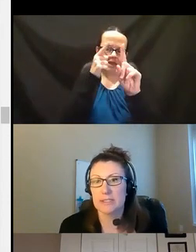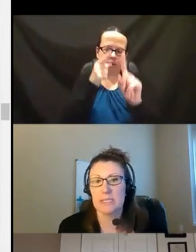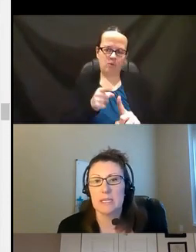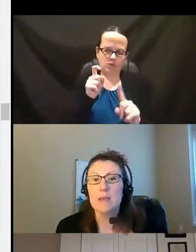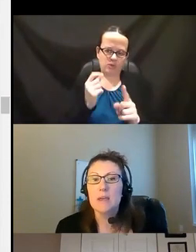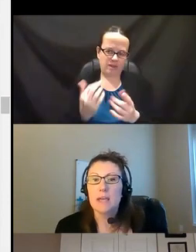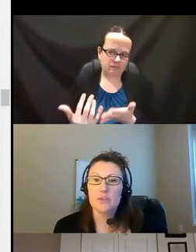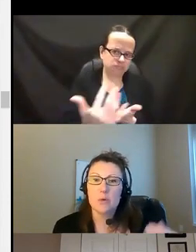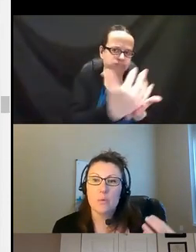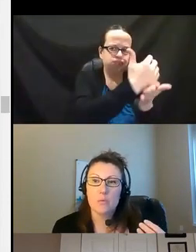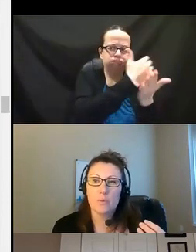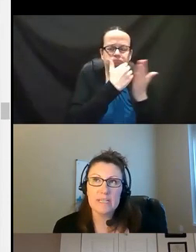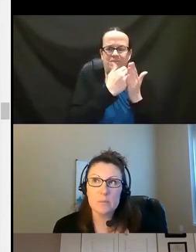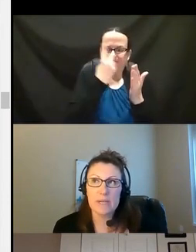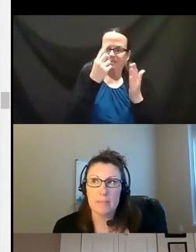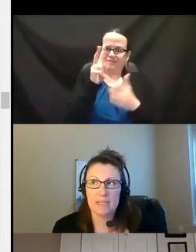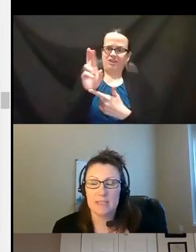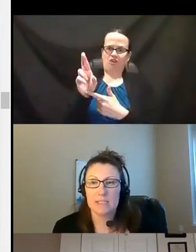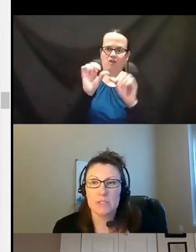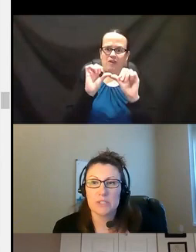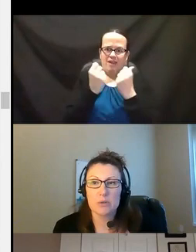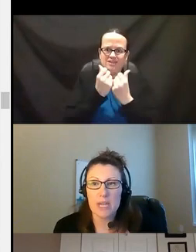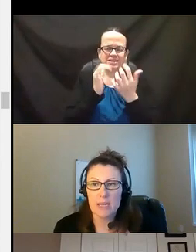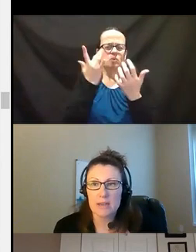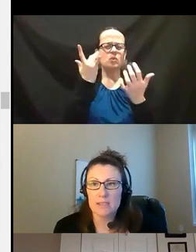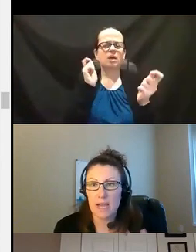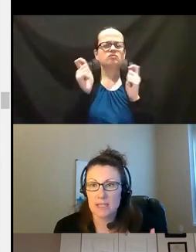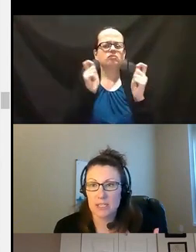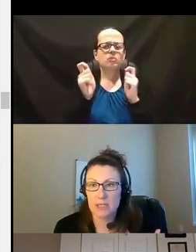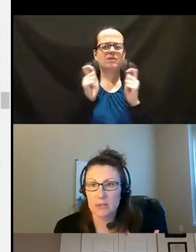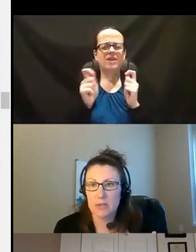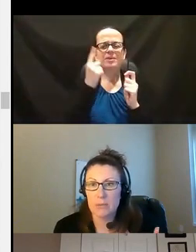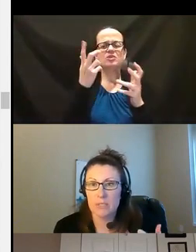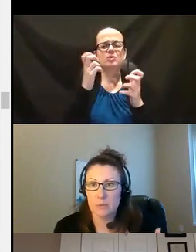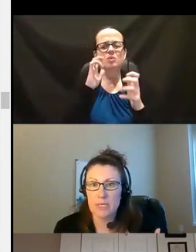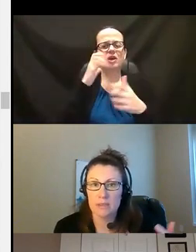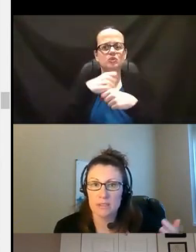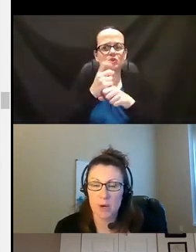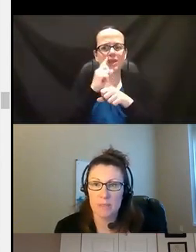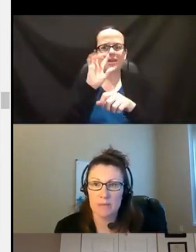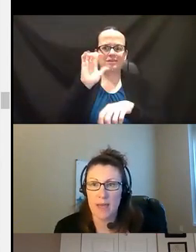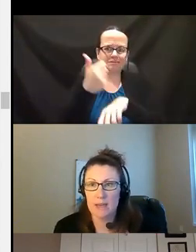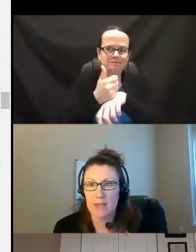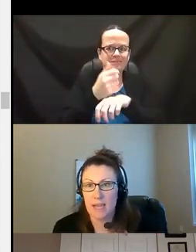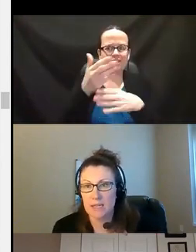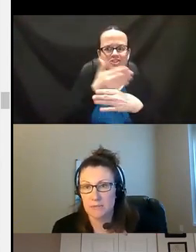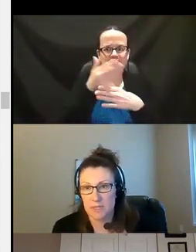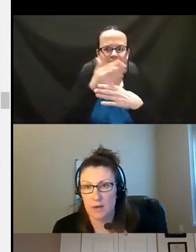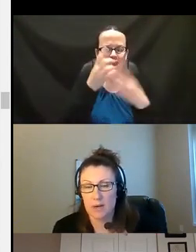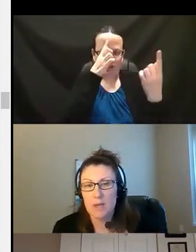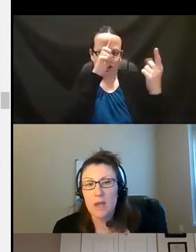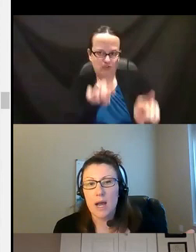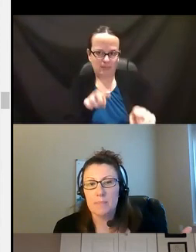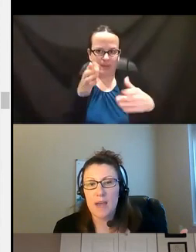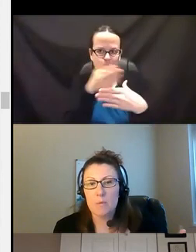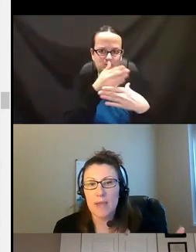agency. And so the reason we amended this was to create a data sharing agreement between the Department of Ed and VR.